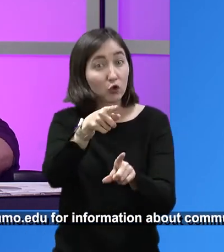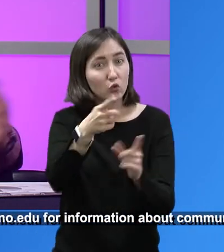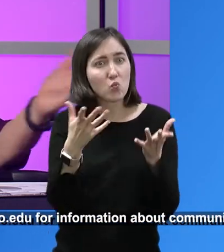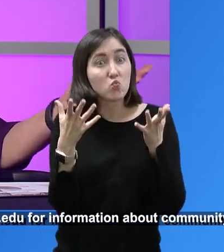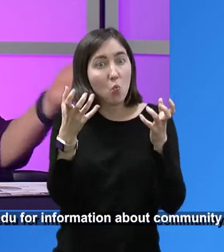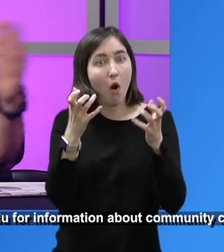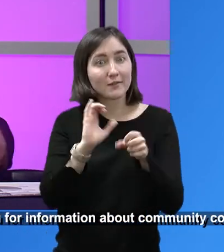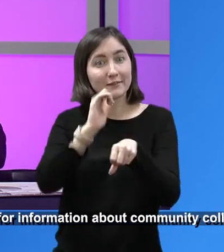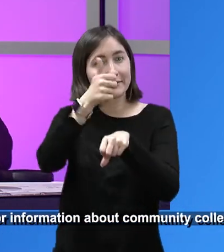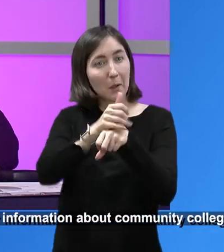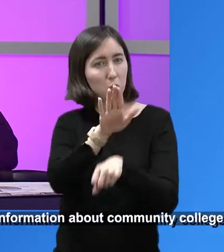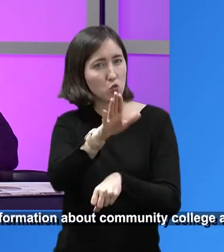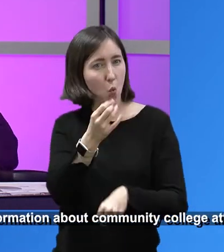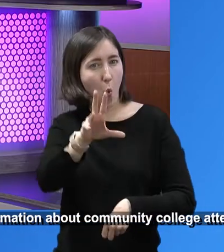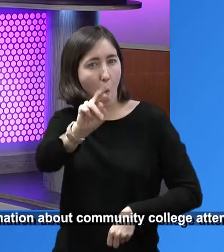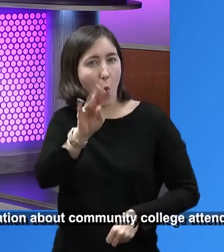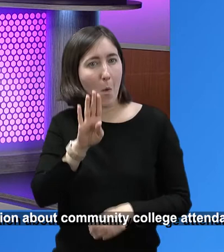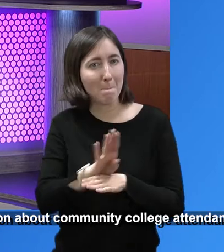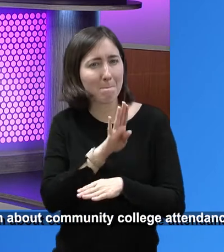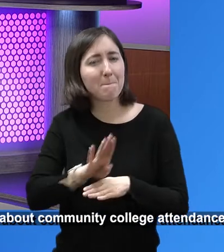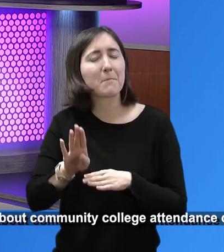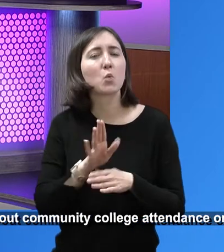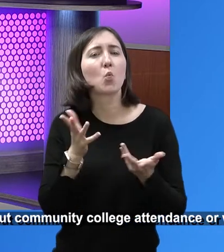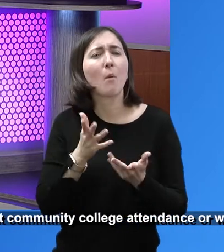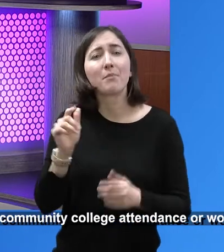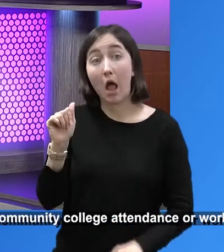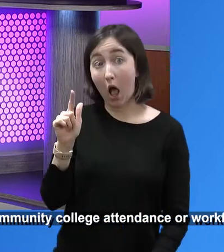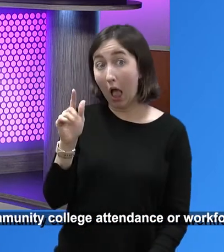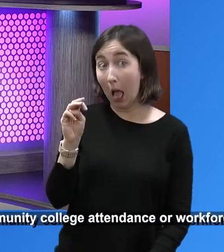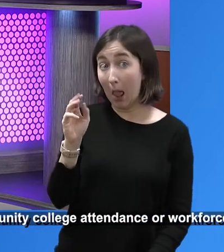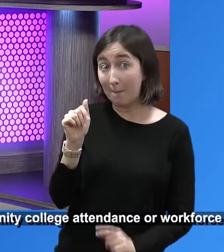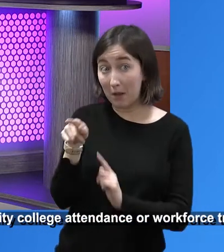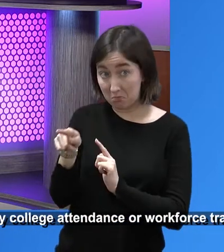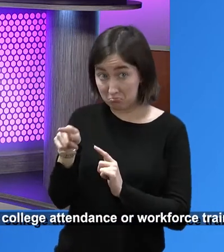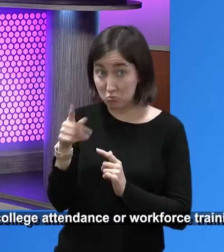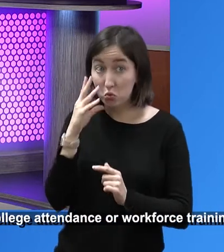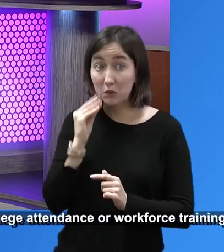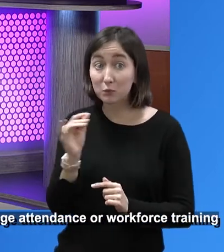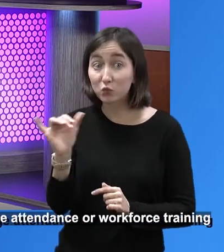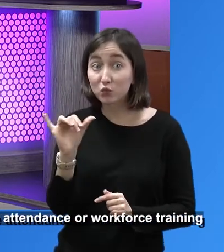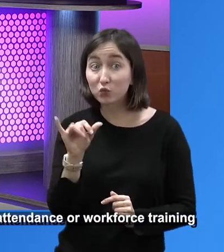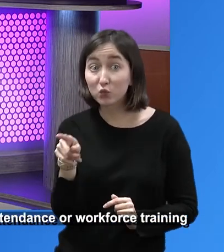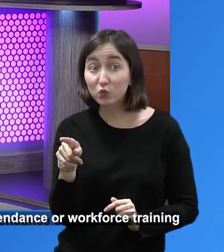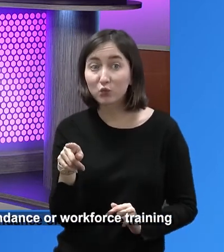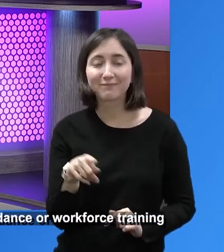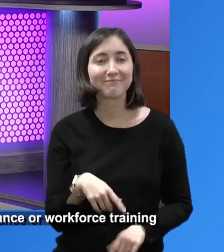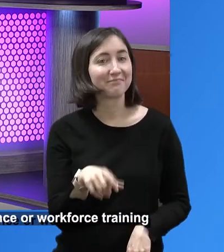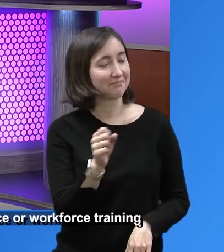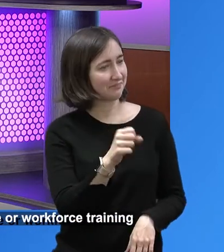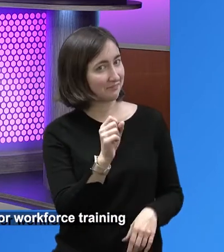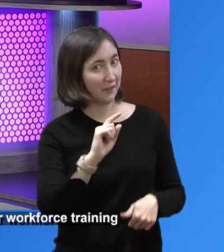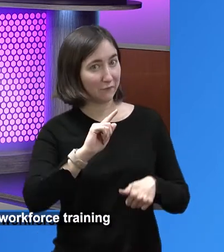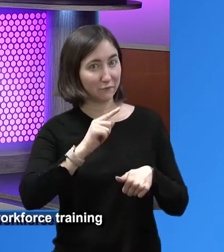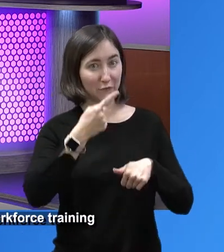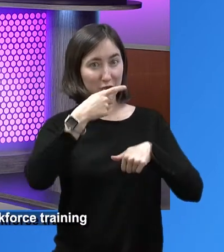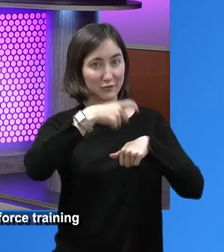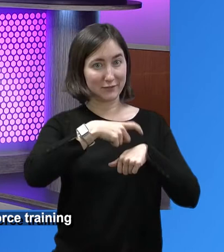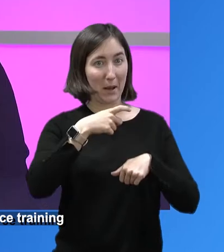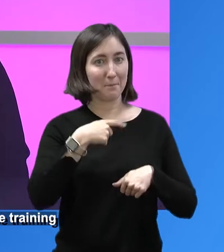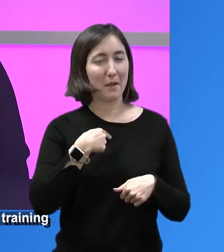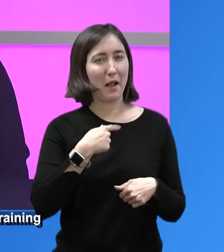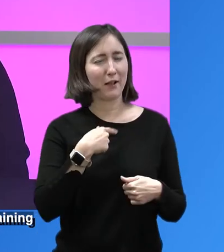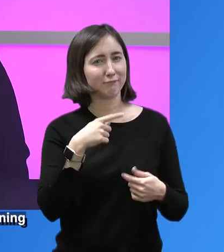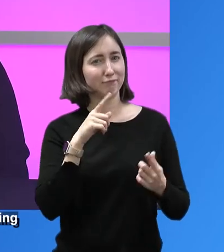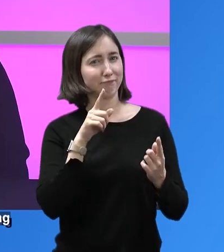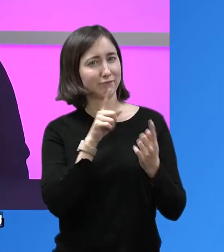So I bet you have one of those experiences. What was your memory of that first time? The first time that I came into contact with